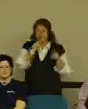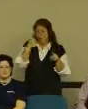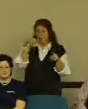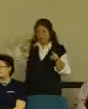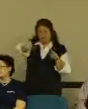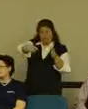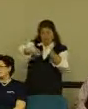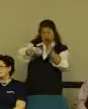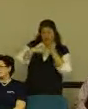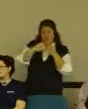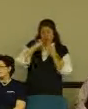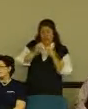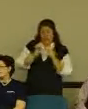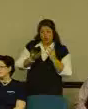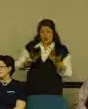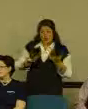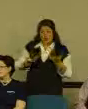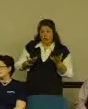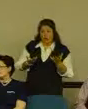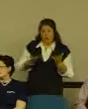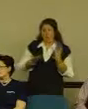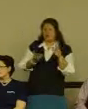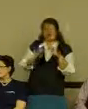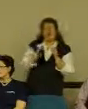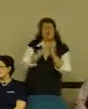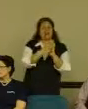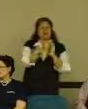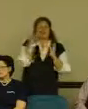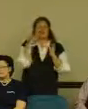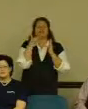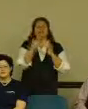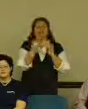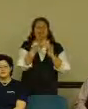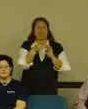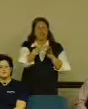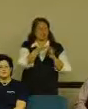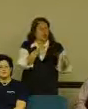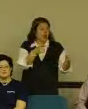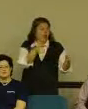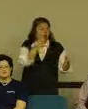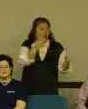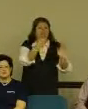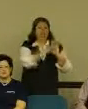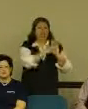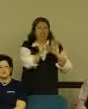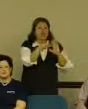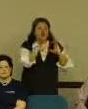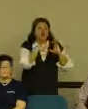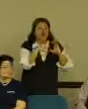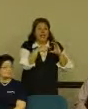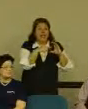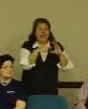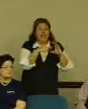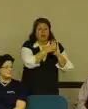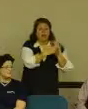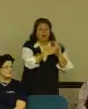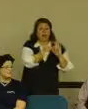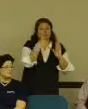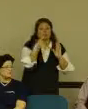a phone number there. Put the best way to contact you. Just make sure that if you're putting your email on there, that you check it.